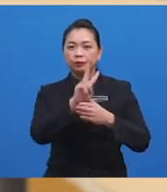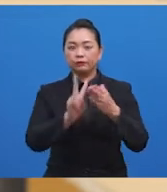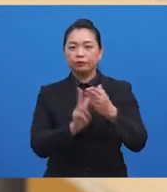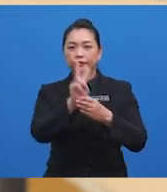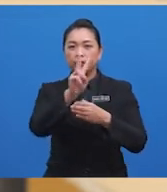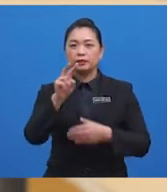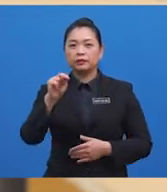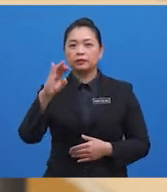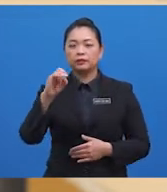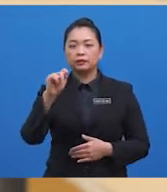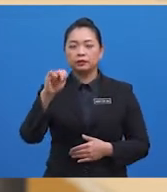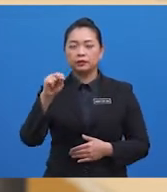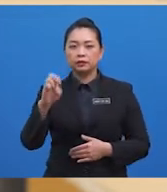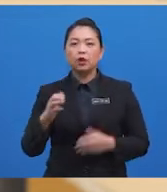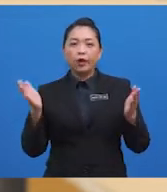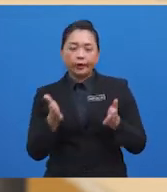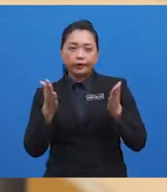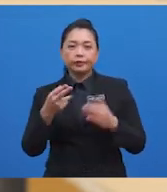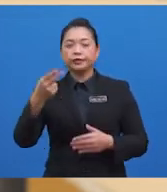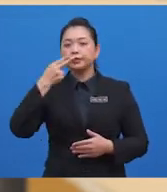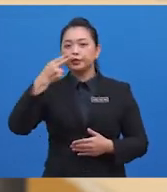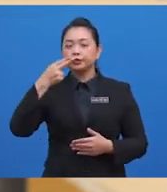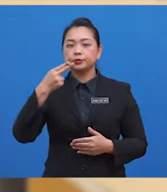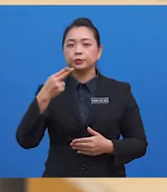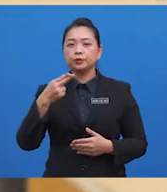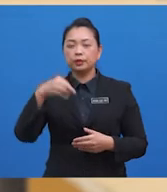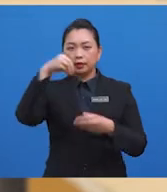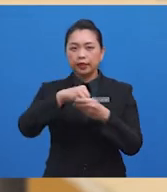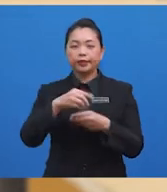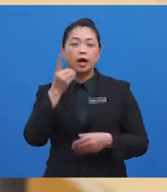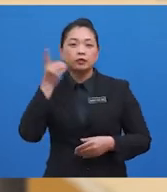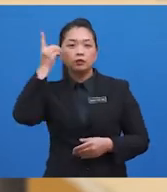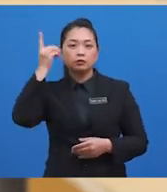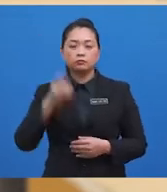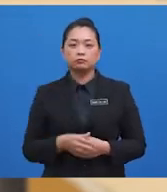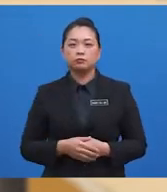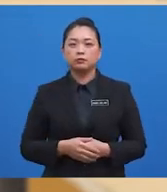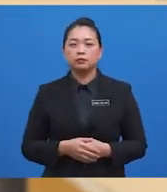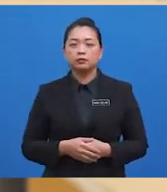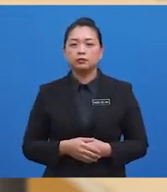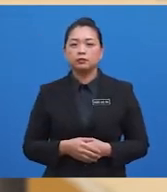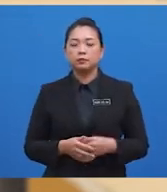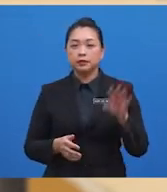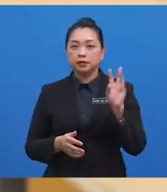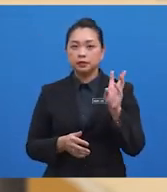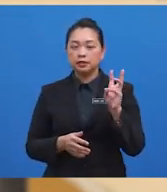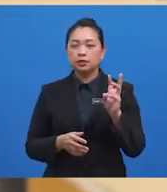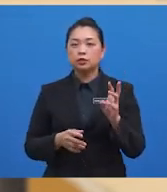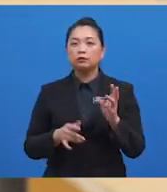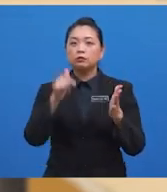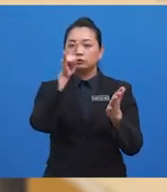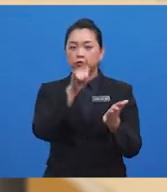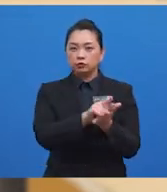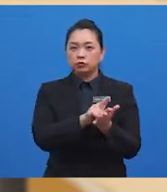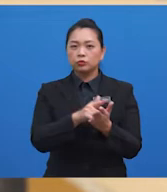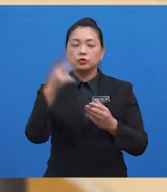nicotine might actually encourage cigarette smoking in adolescence. And six, those who use e-cigarettes also